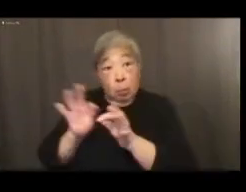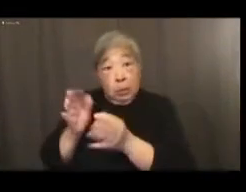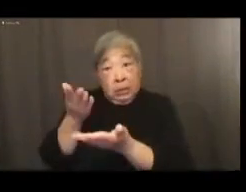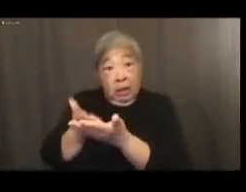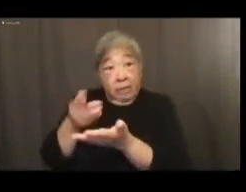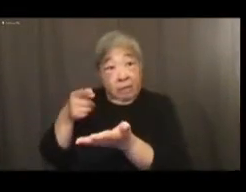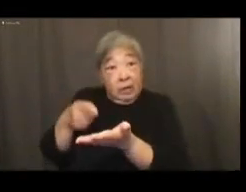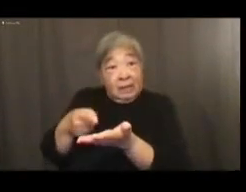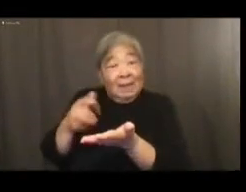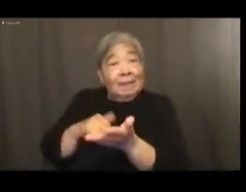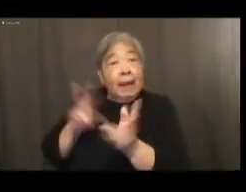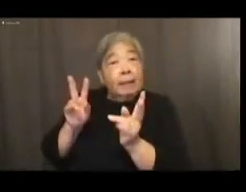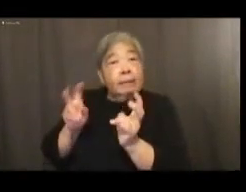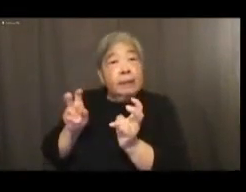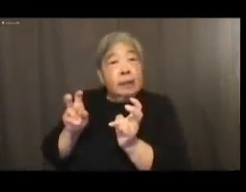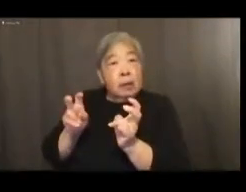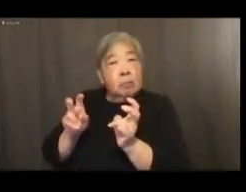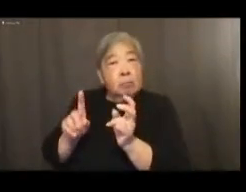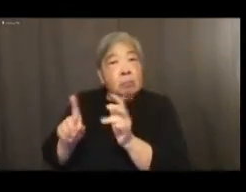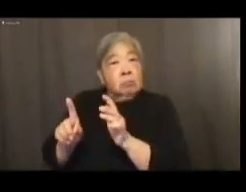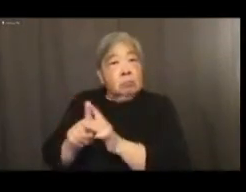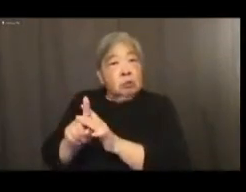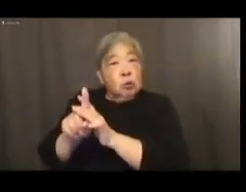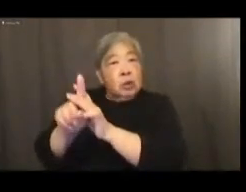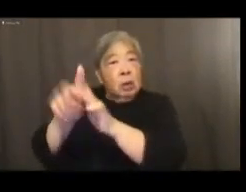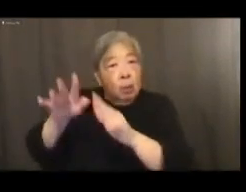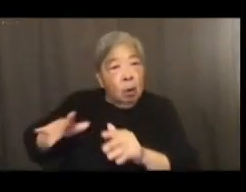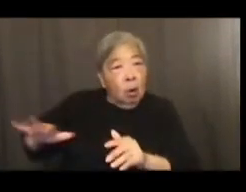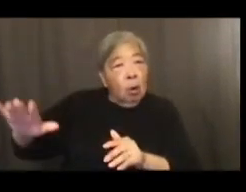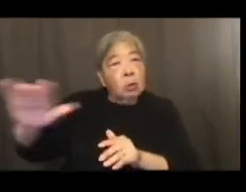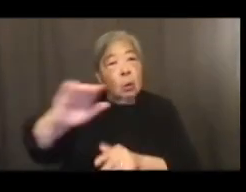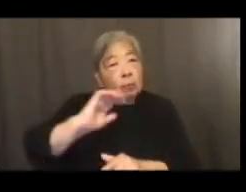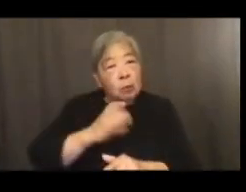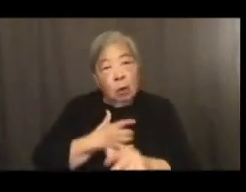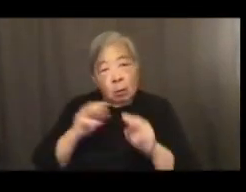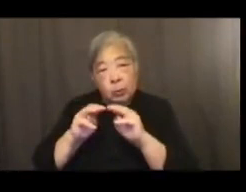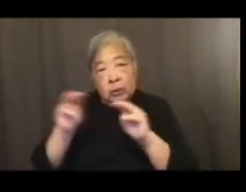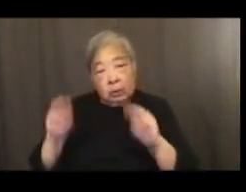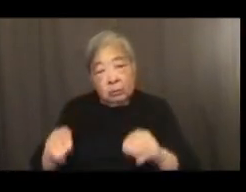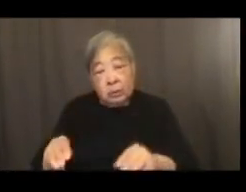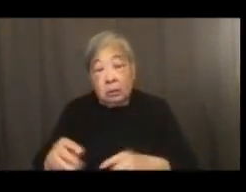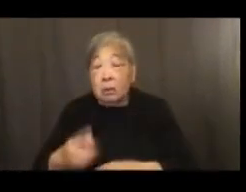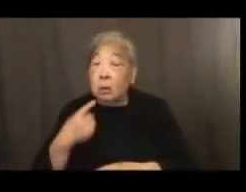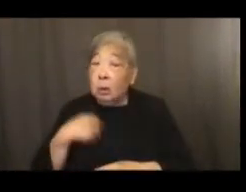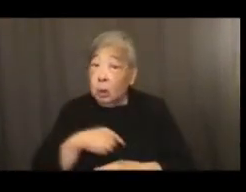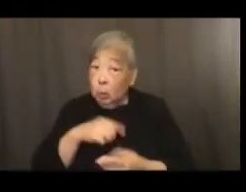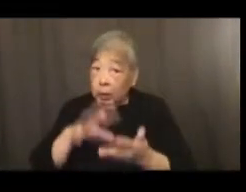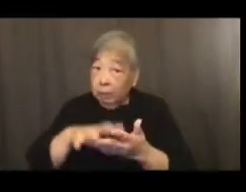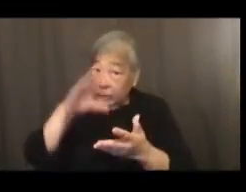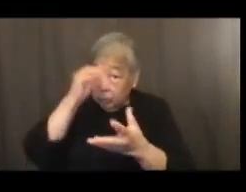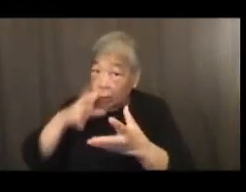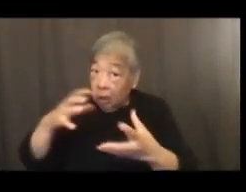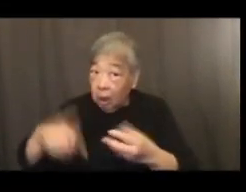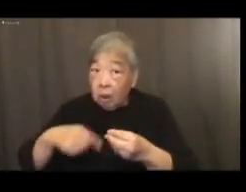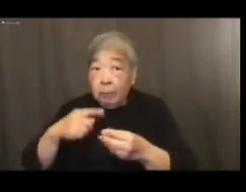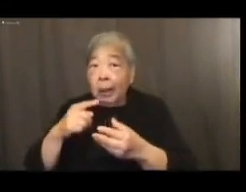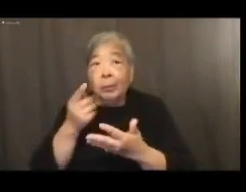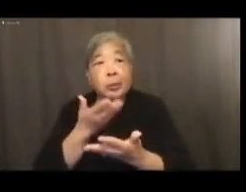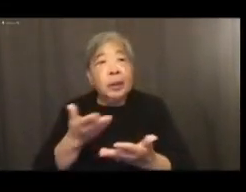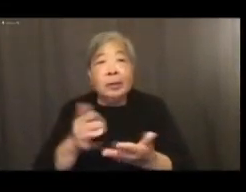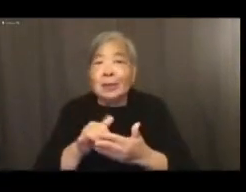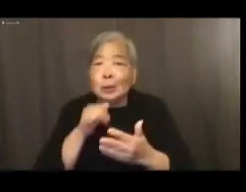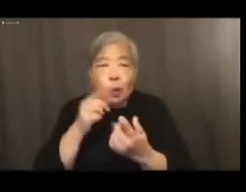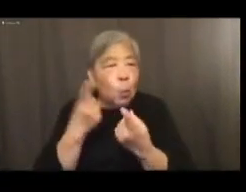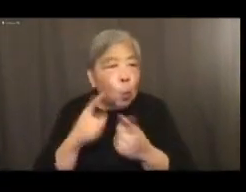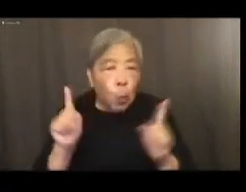across all of the Smithsonian museums. We also have learned a great deal about what doesn't work, like